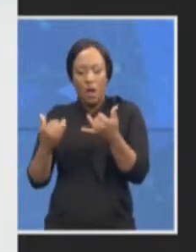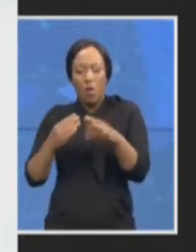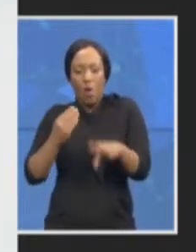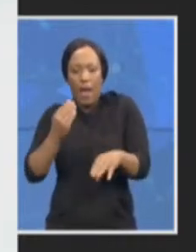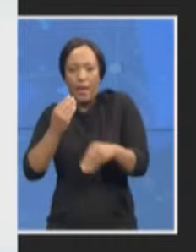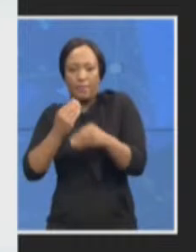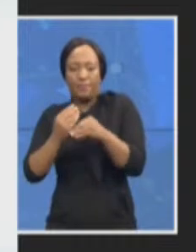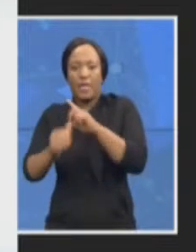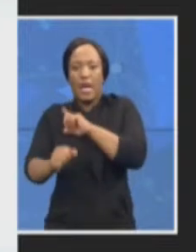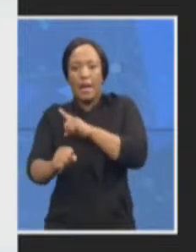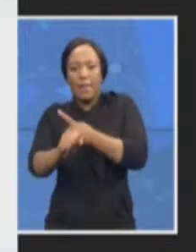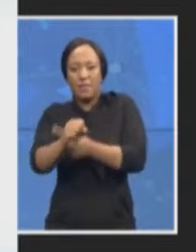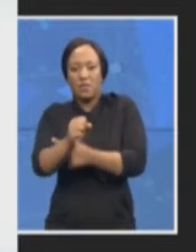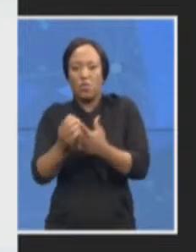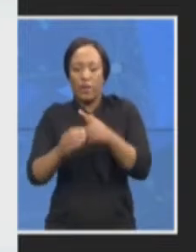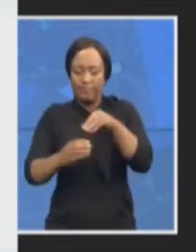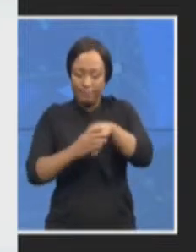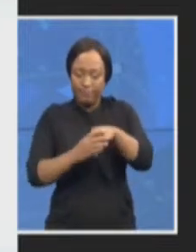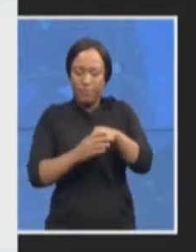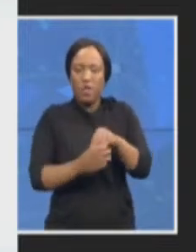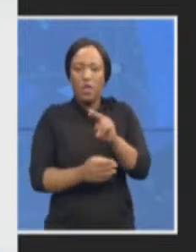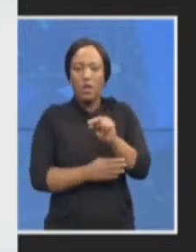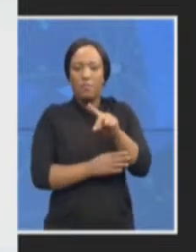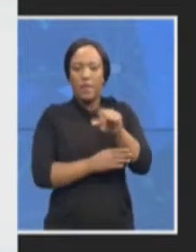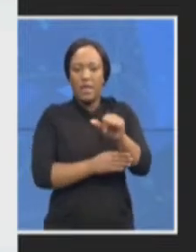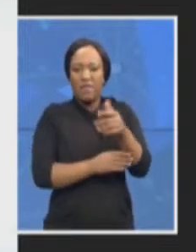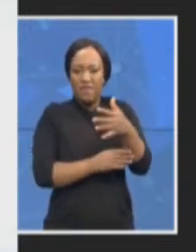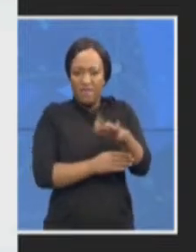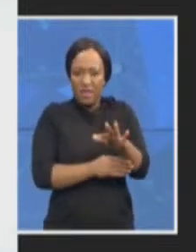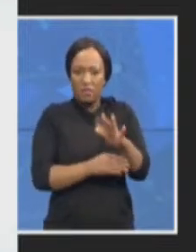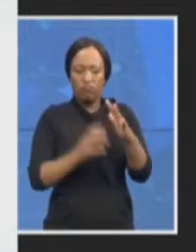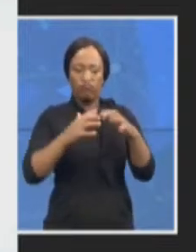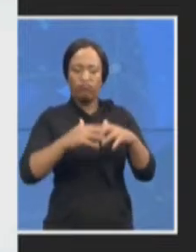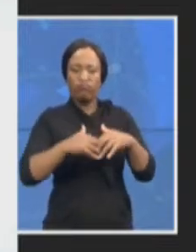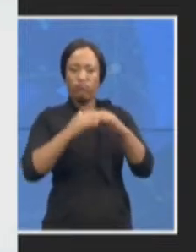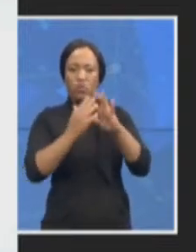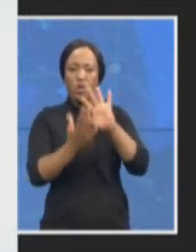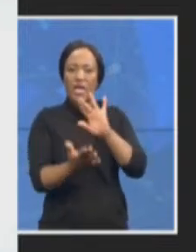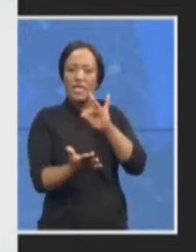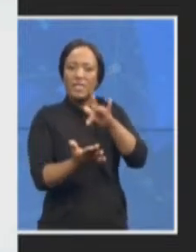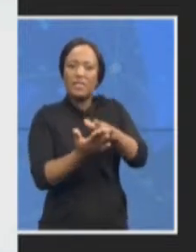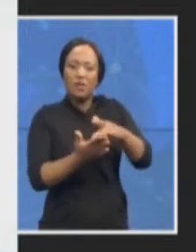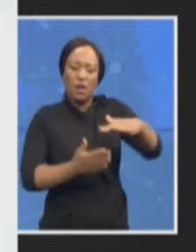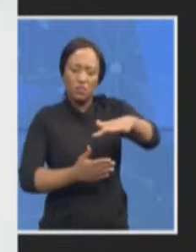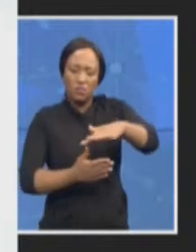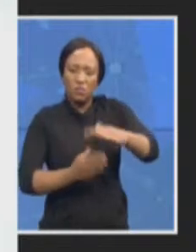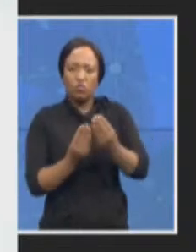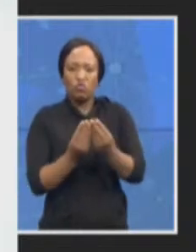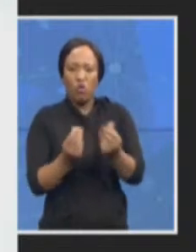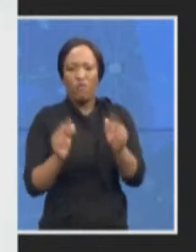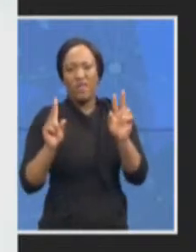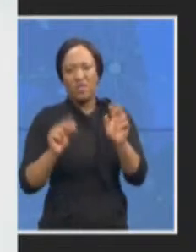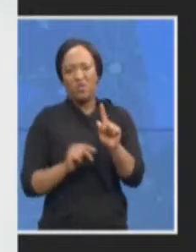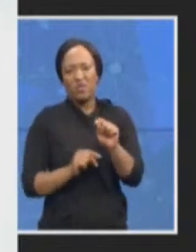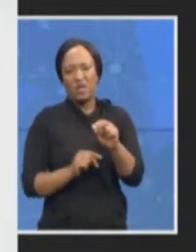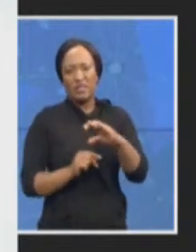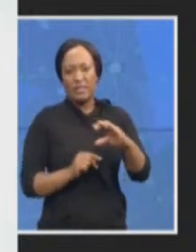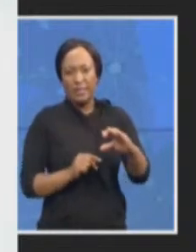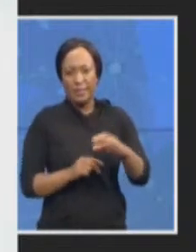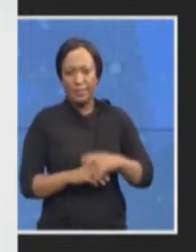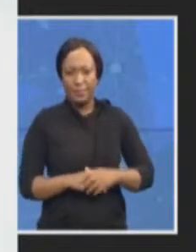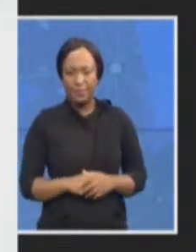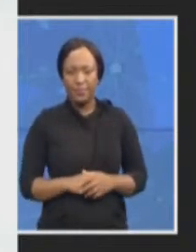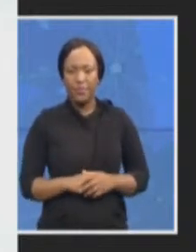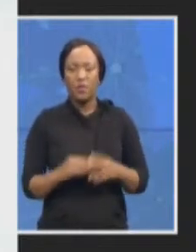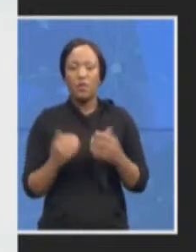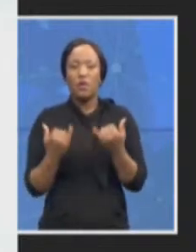created a centralized model to deal with TRC work so in effect what we've done is to create a component within the